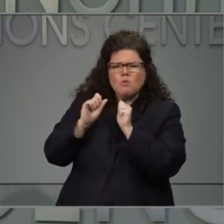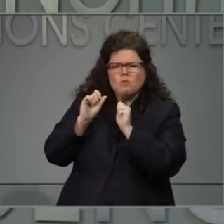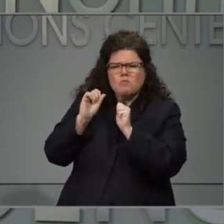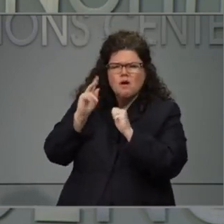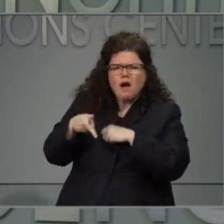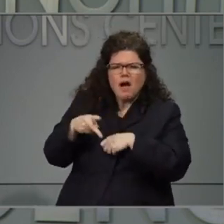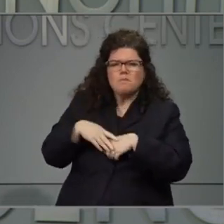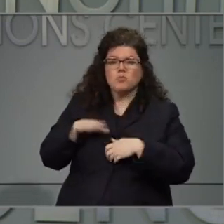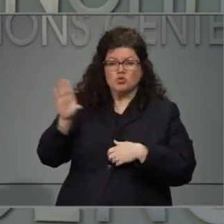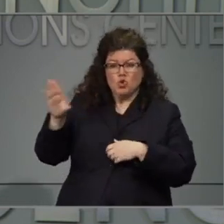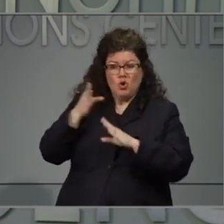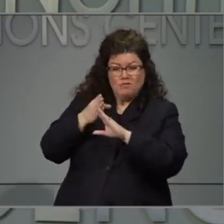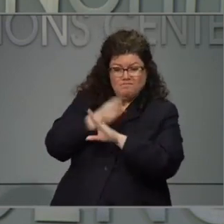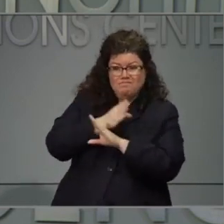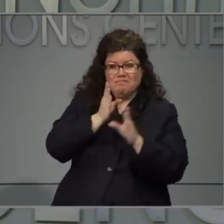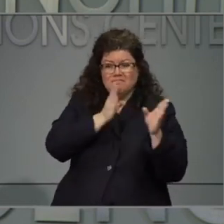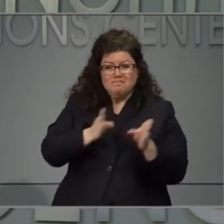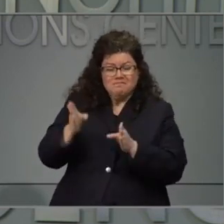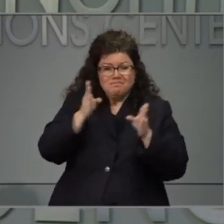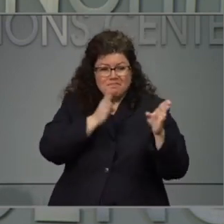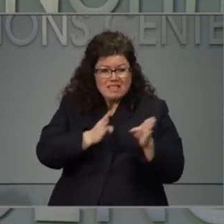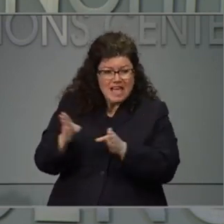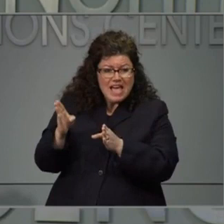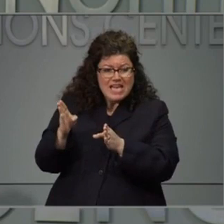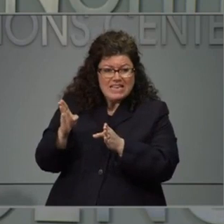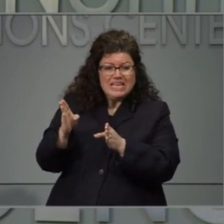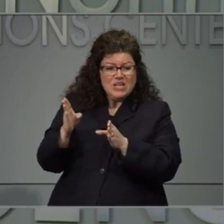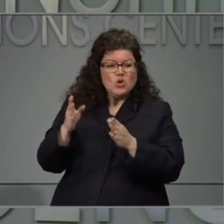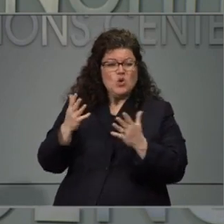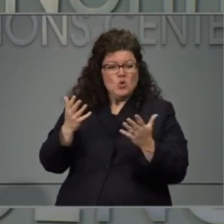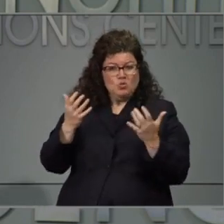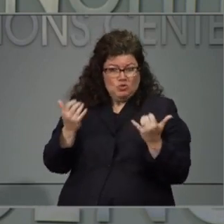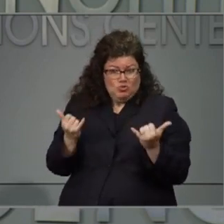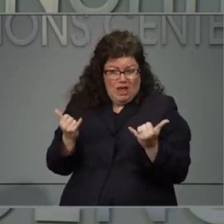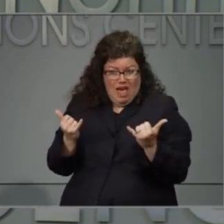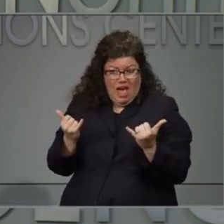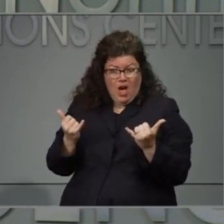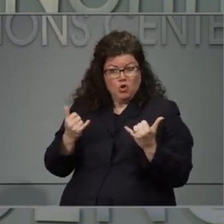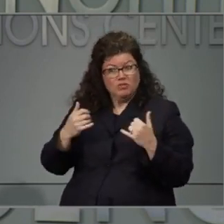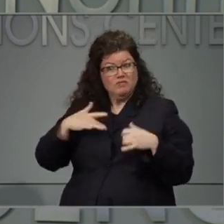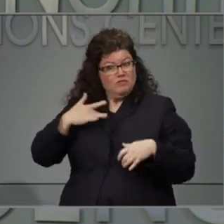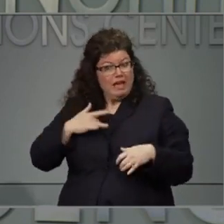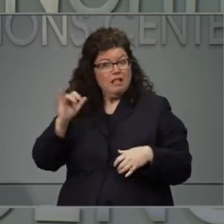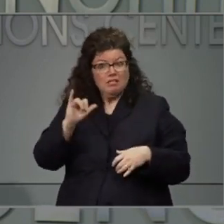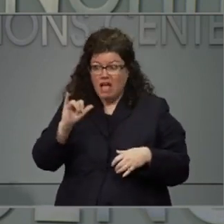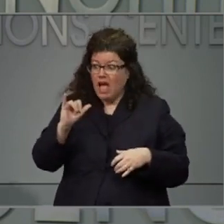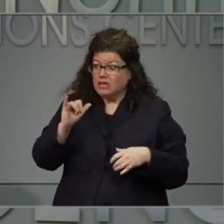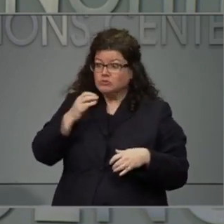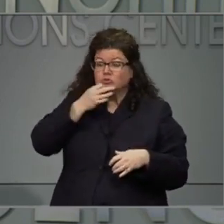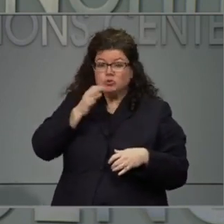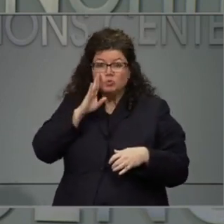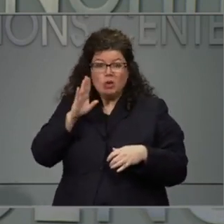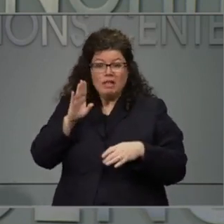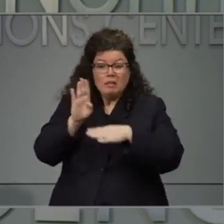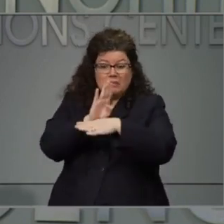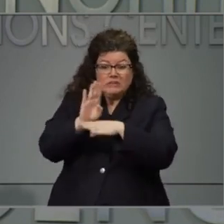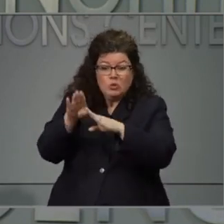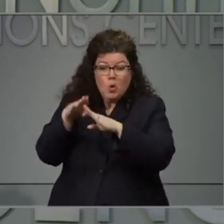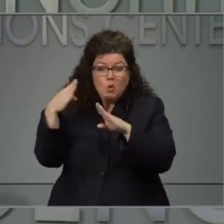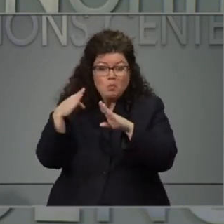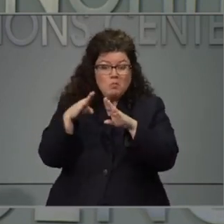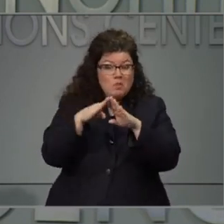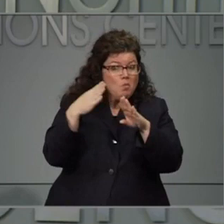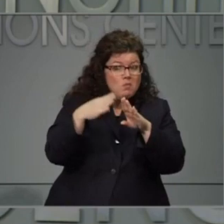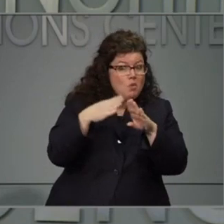That's being done now to get us to a point that we could essentially reopen parts of our society. Can you start telling us what